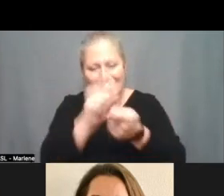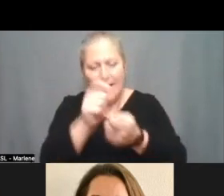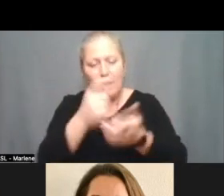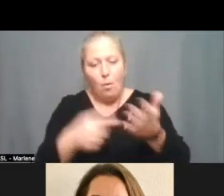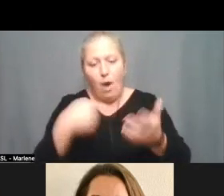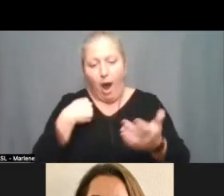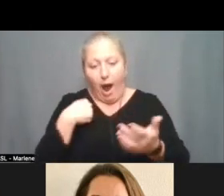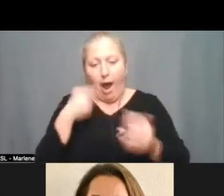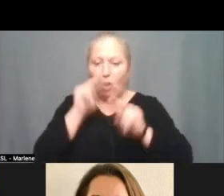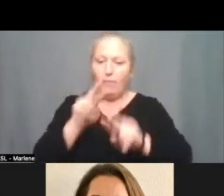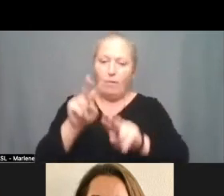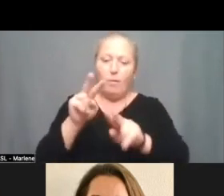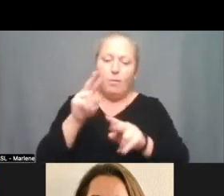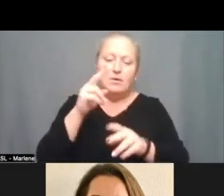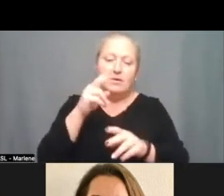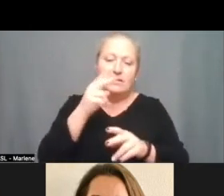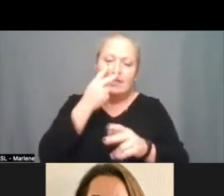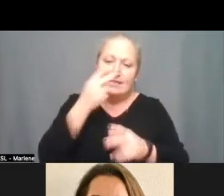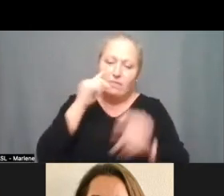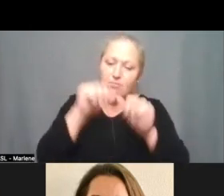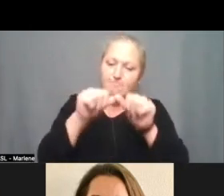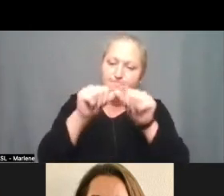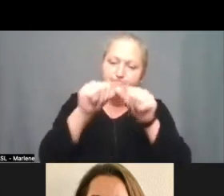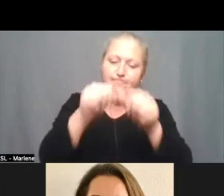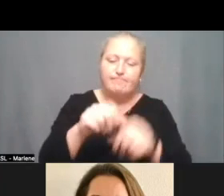looking forward to seeing on a really continuous basis so thank you